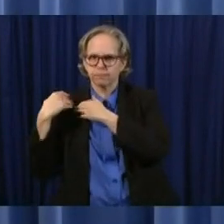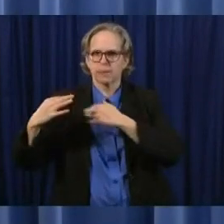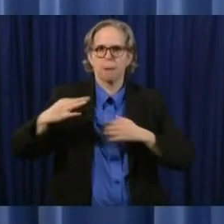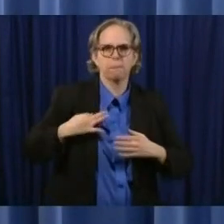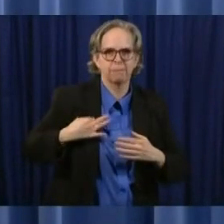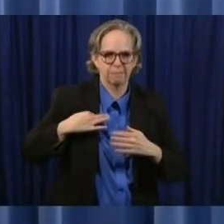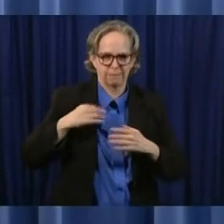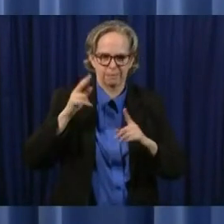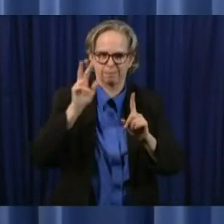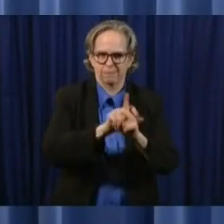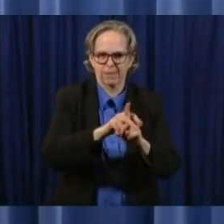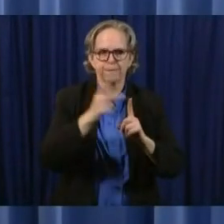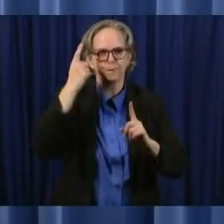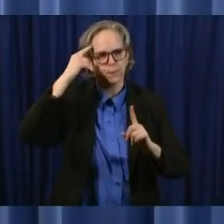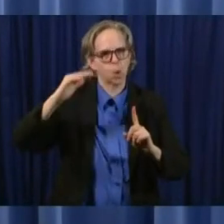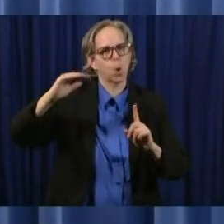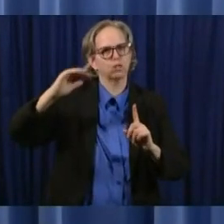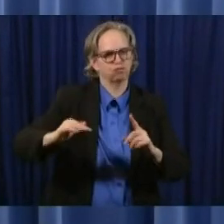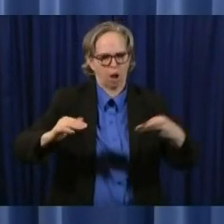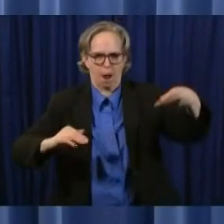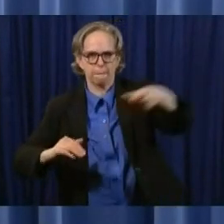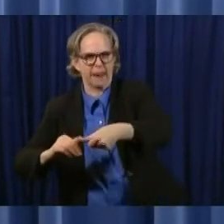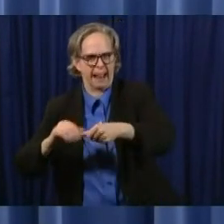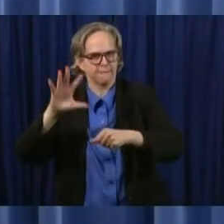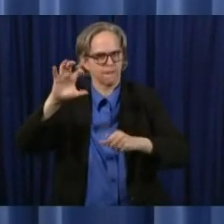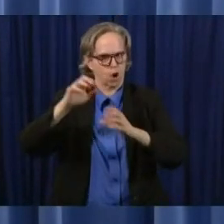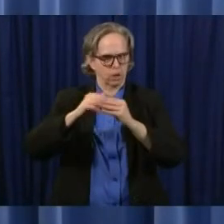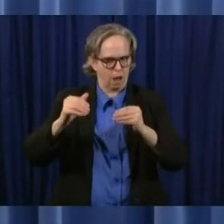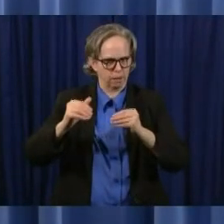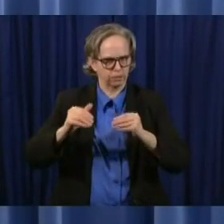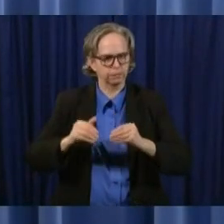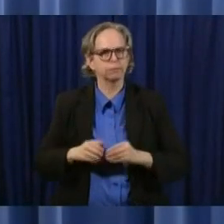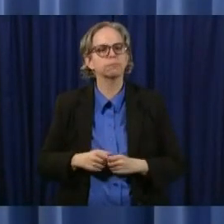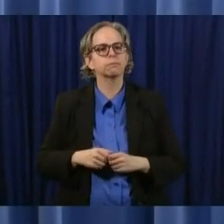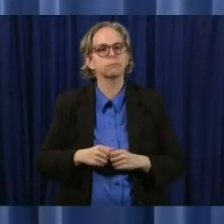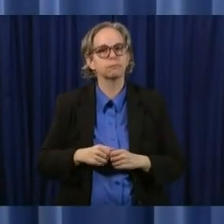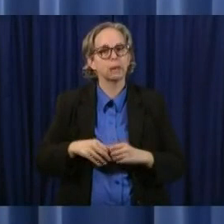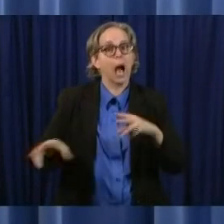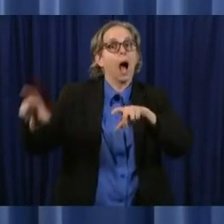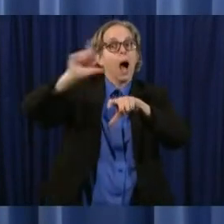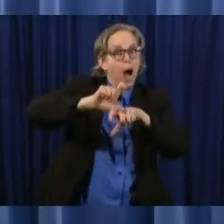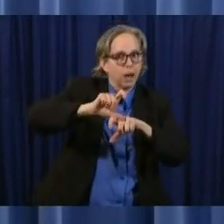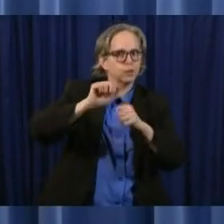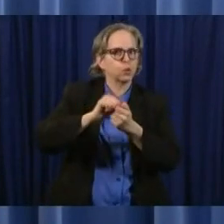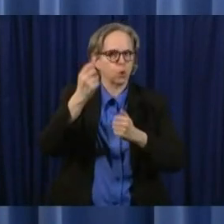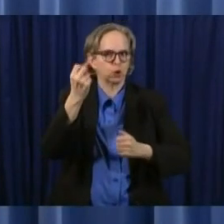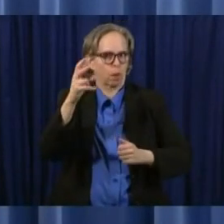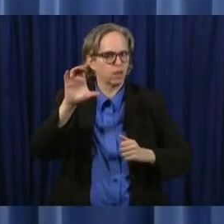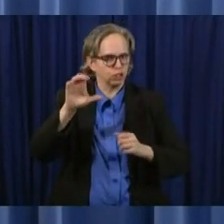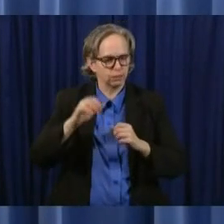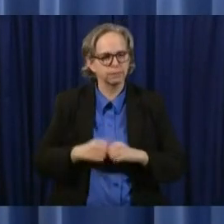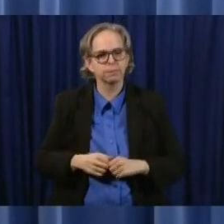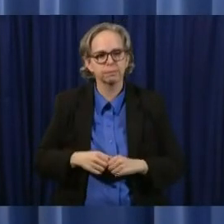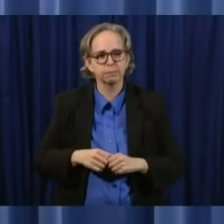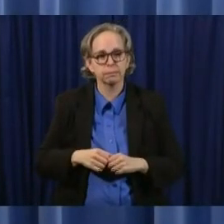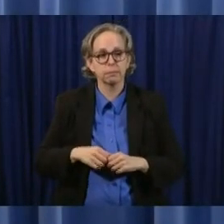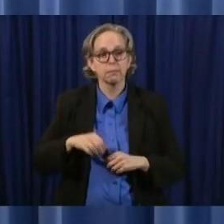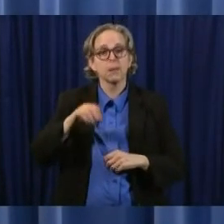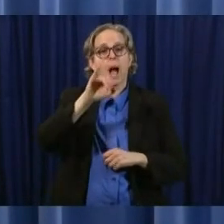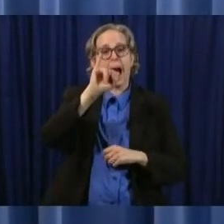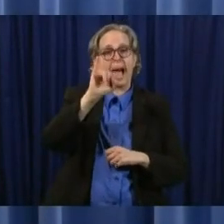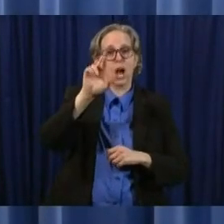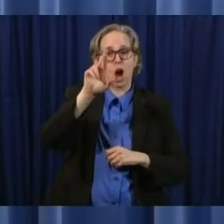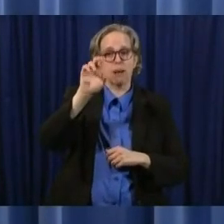1200 payment by may 5 go to the irs non-filer